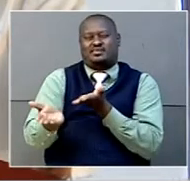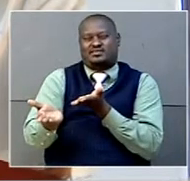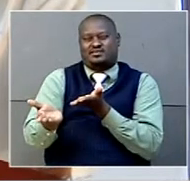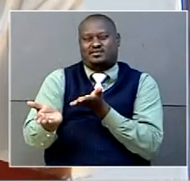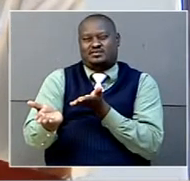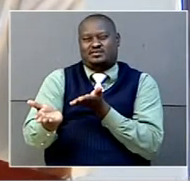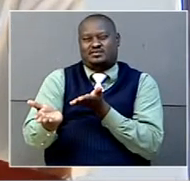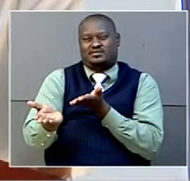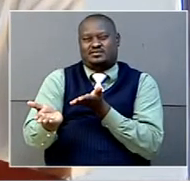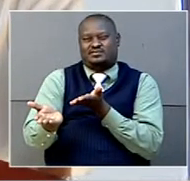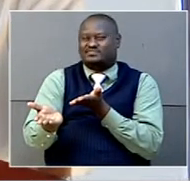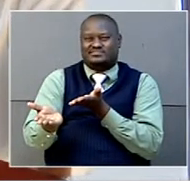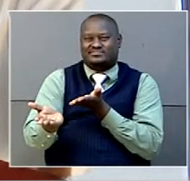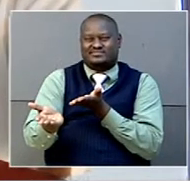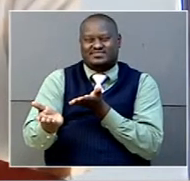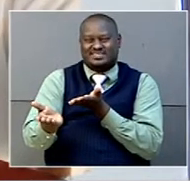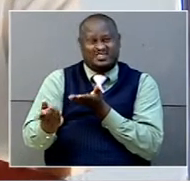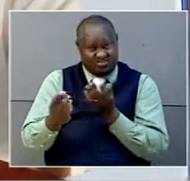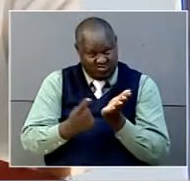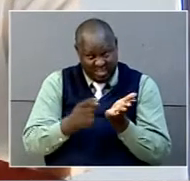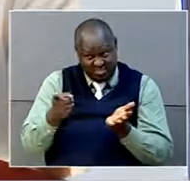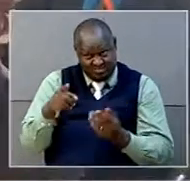is not good for the country.